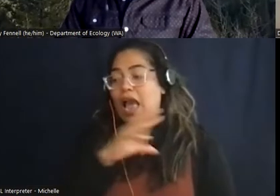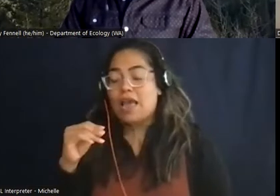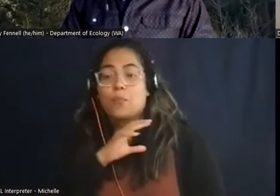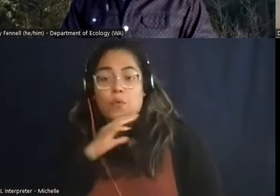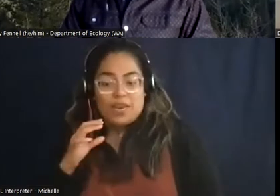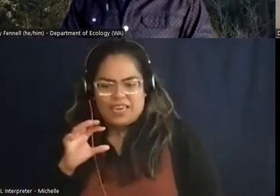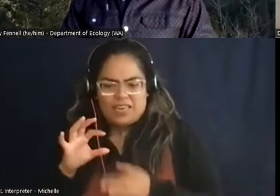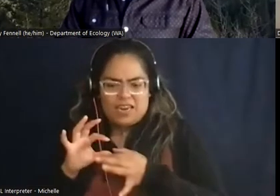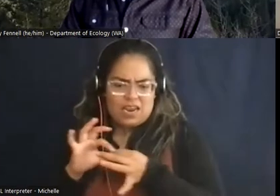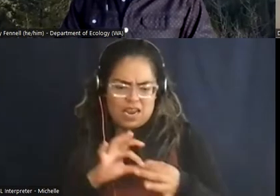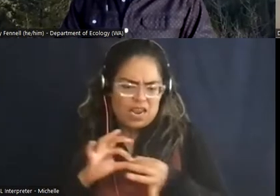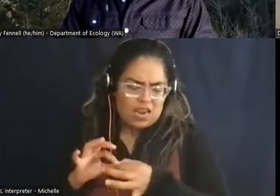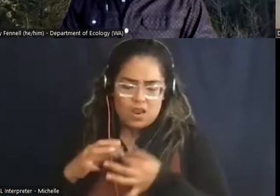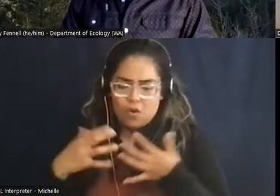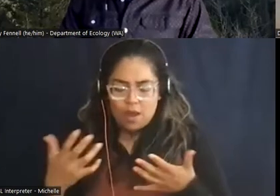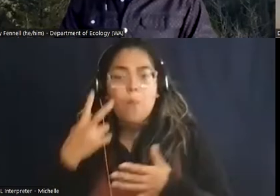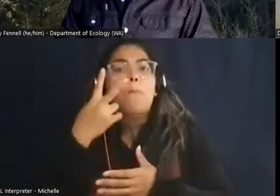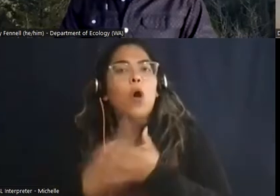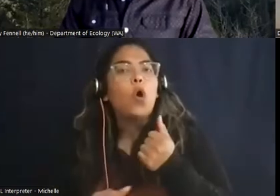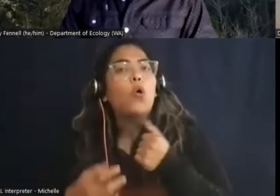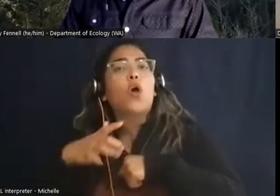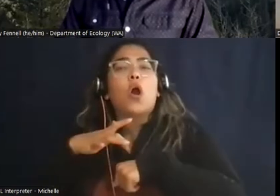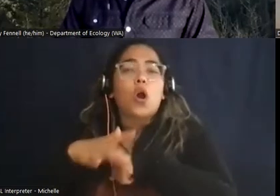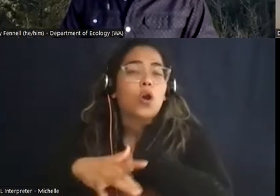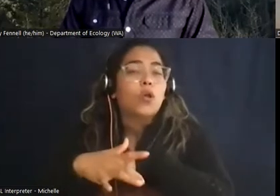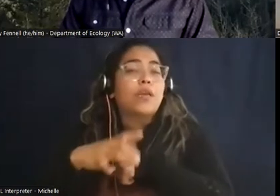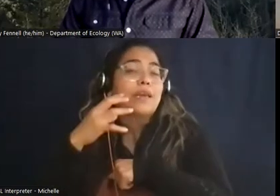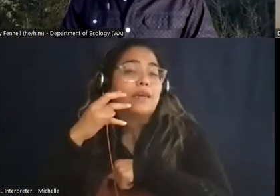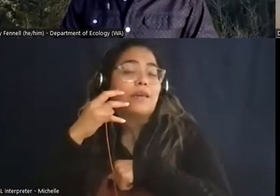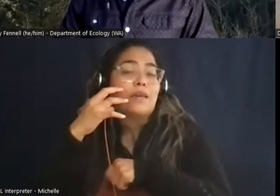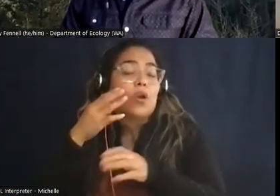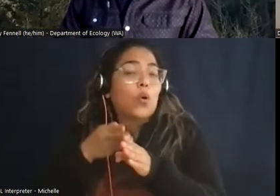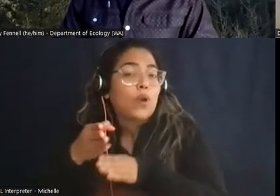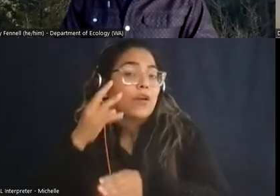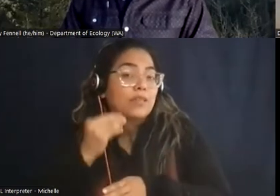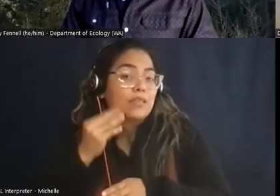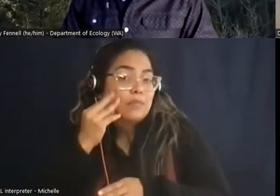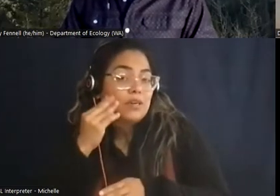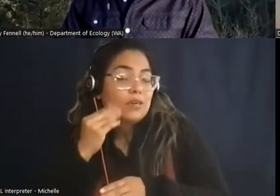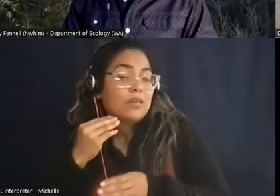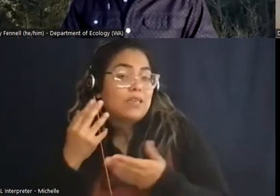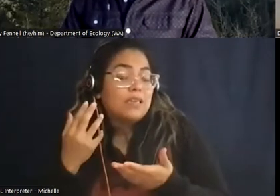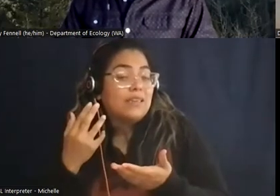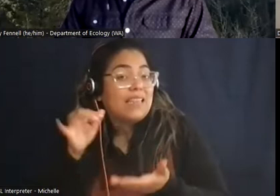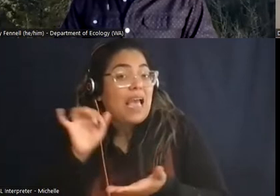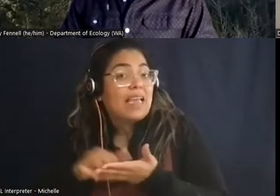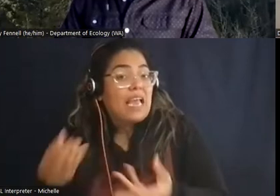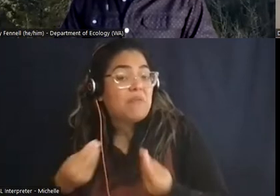Corps is those two were both early career experiences that gave me